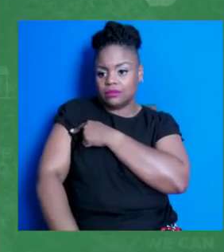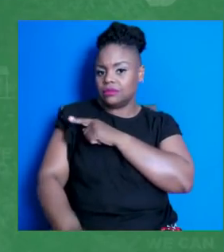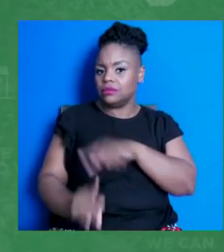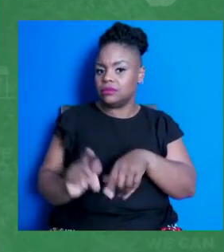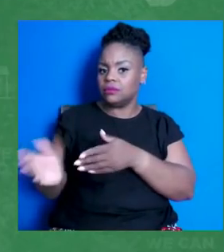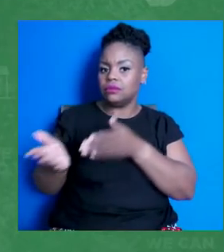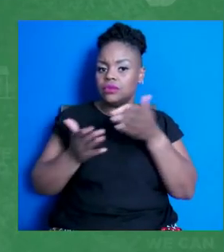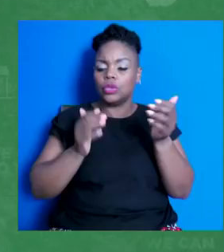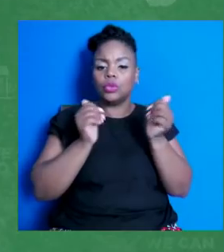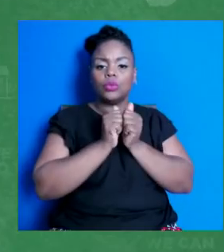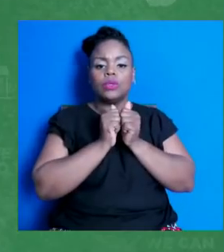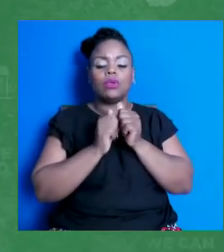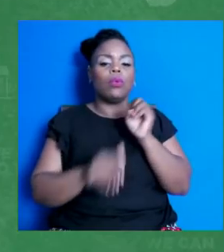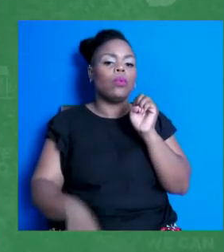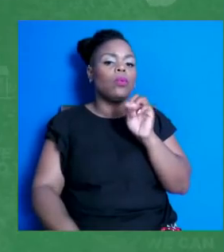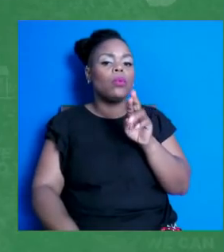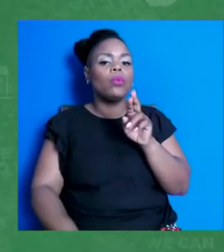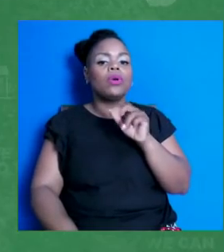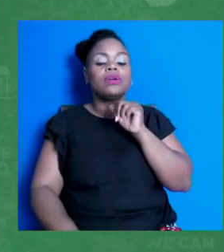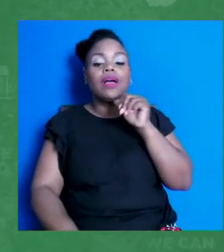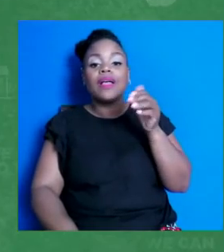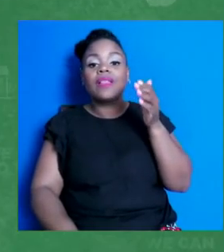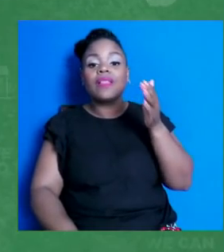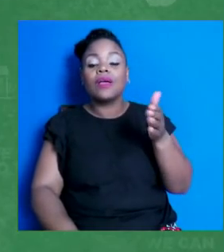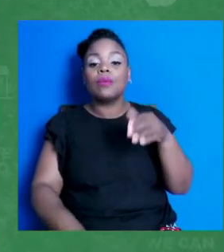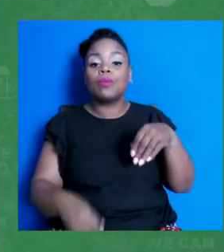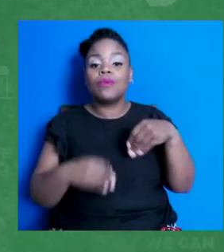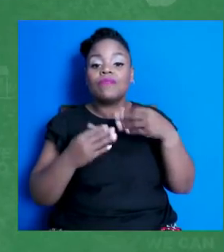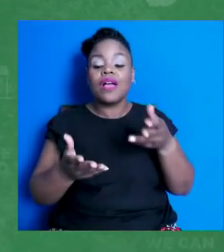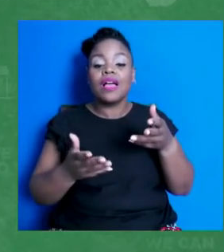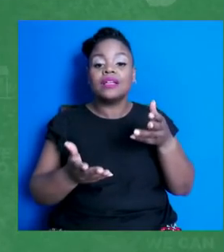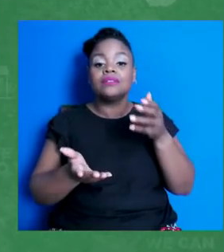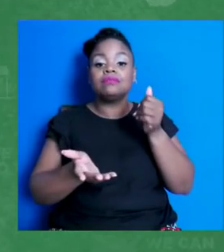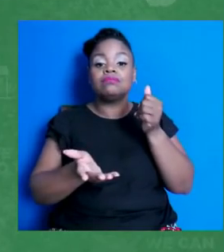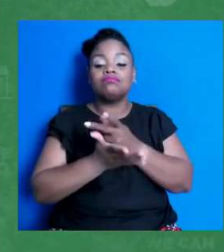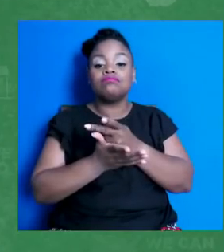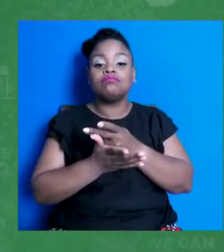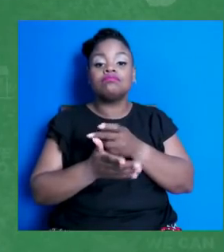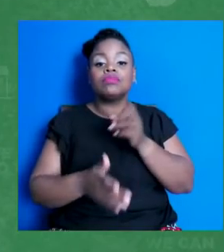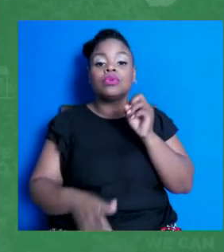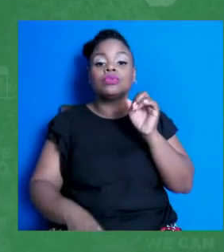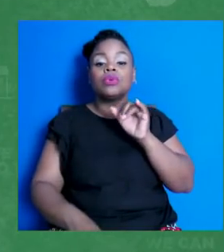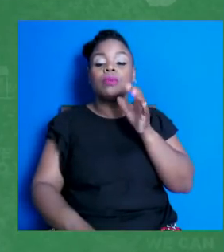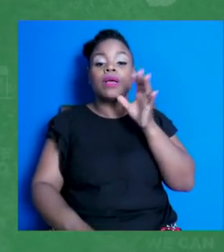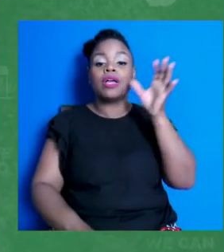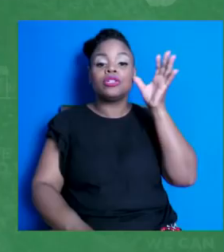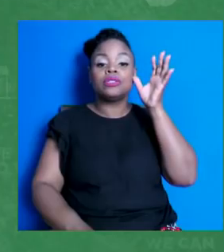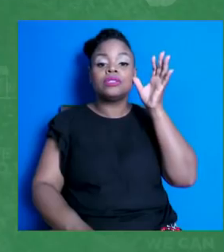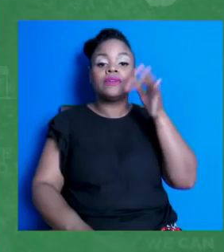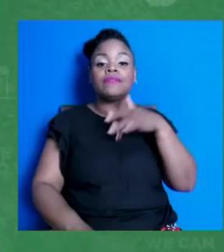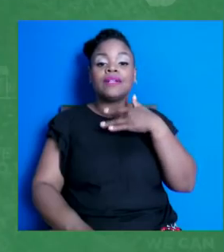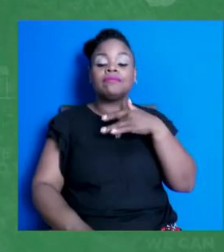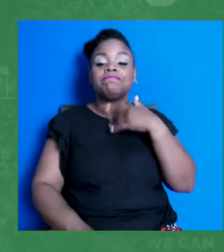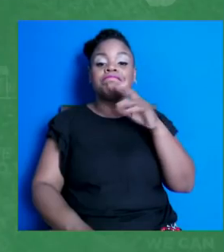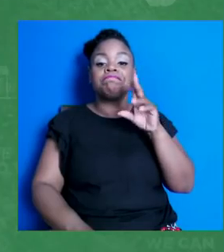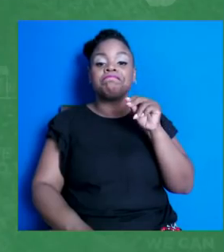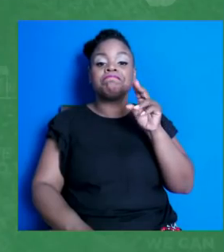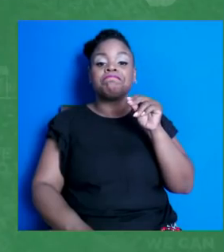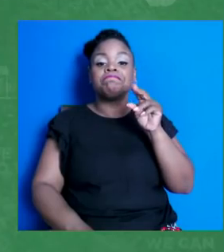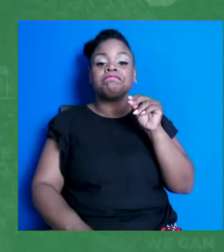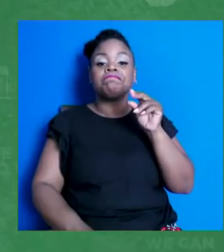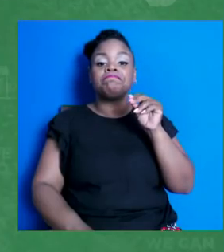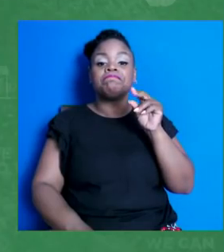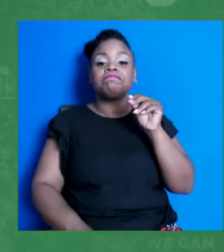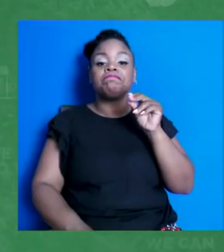consent. And so I think we, as well as those parents who may not feel very positively about vaccines, that their child does know them